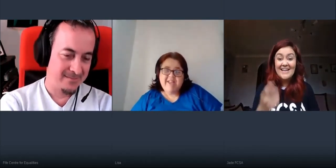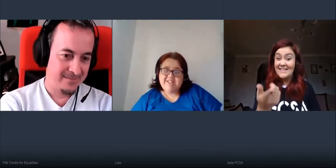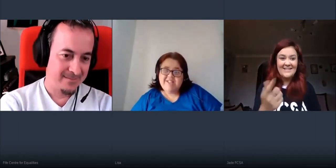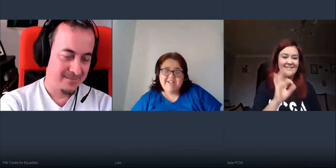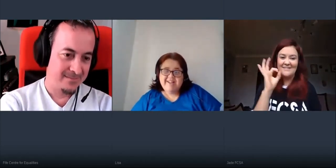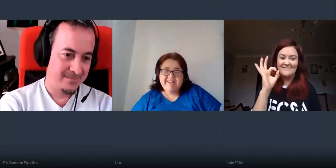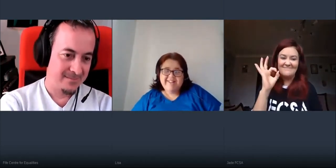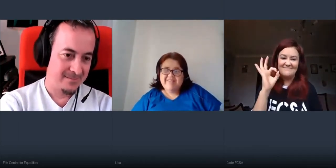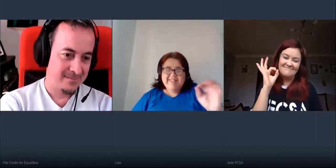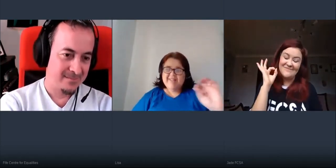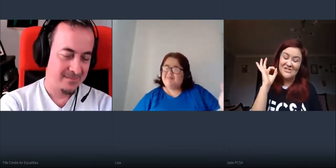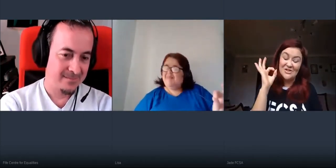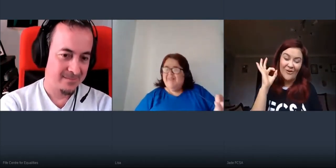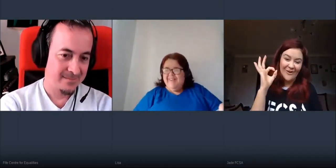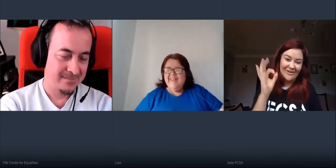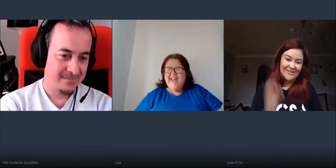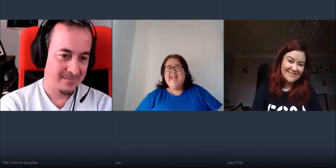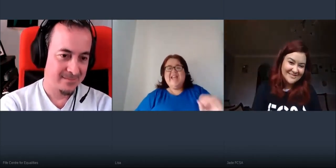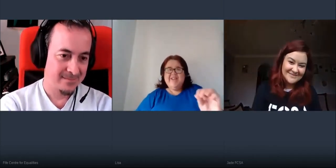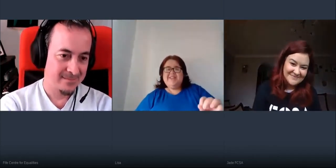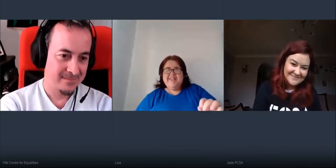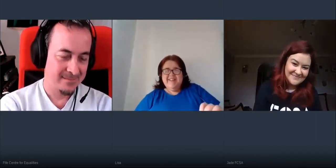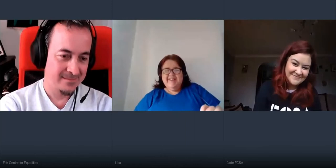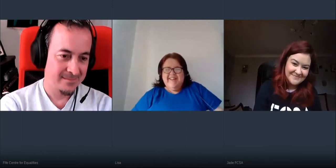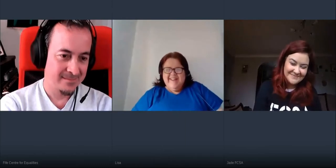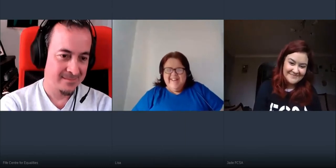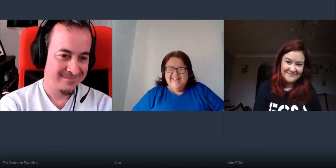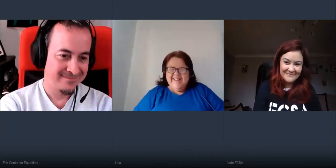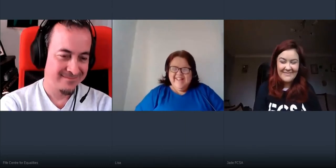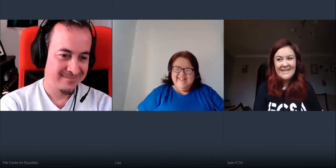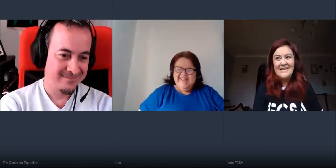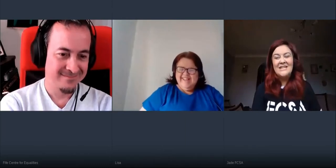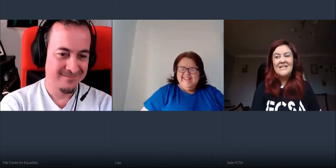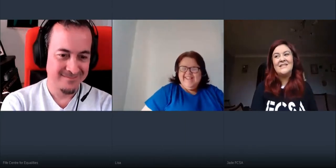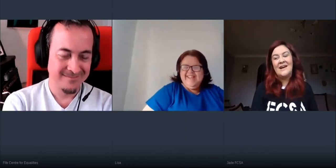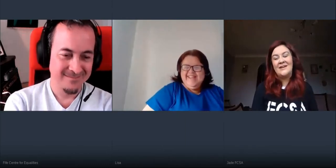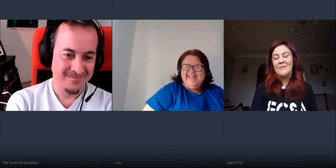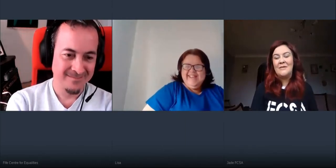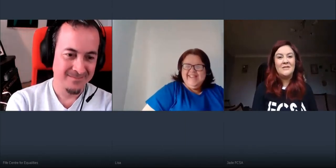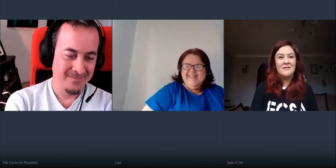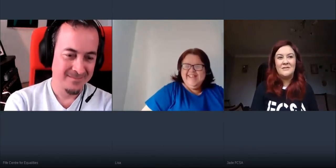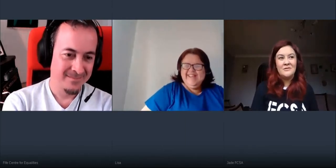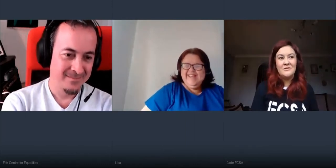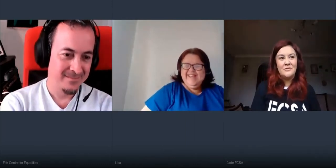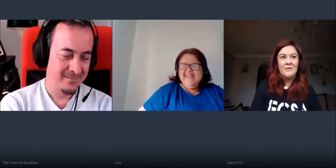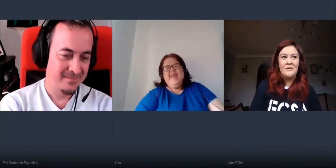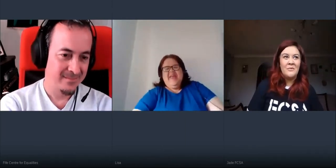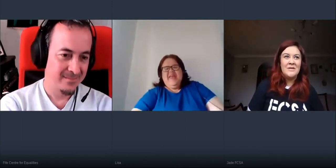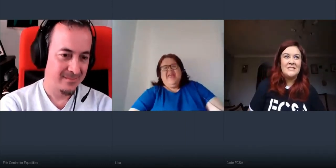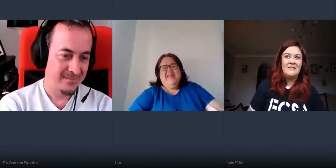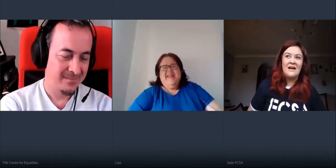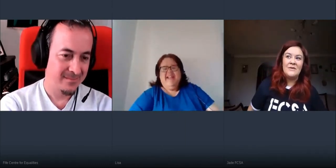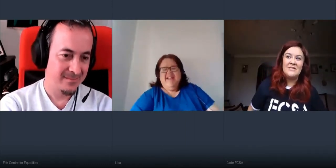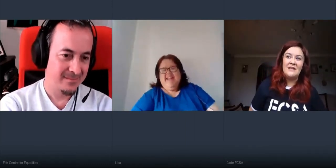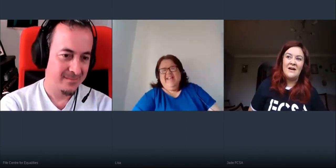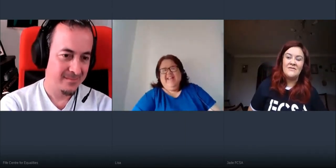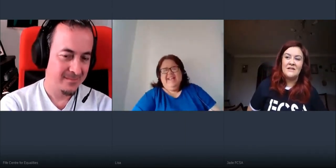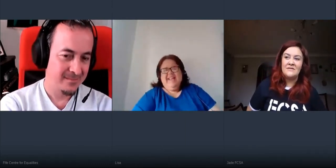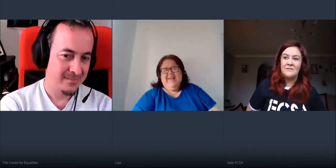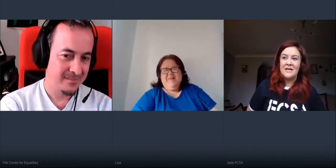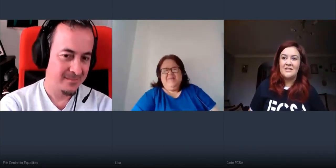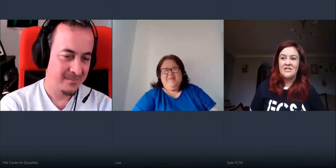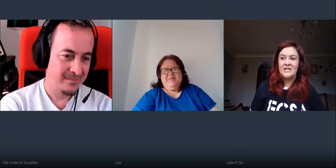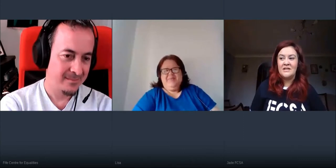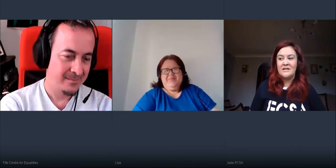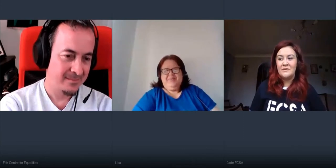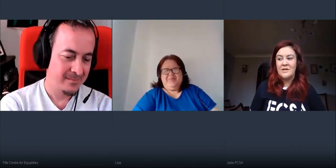out last year and i use it yeah i mean don't get me wrong we still we still have stuff from